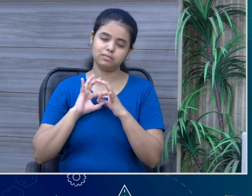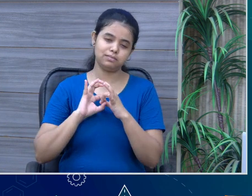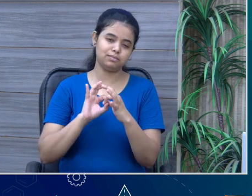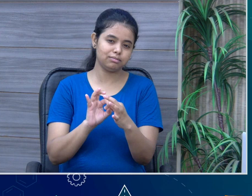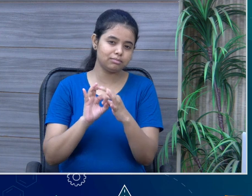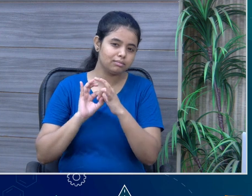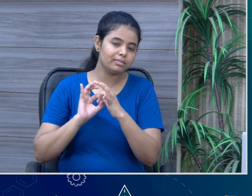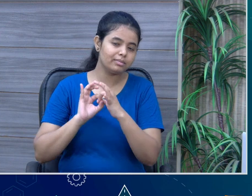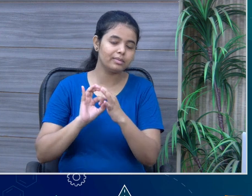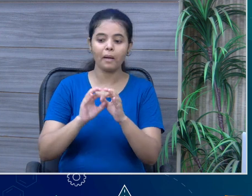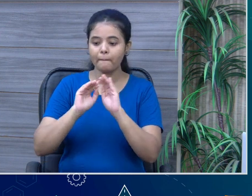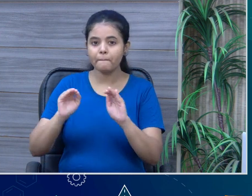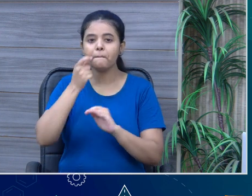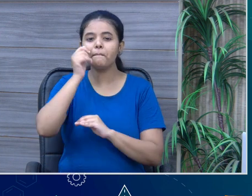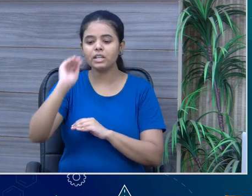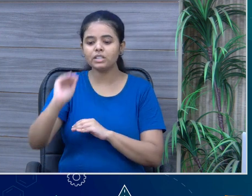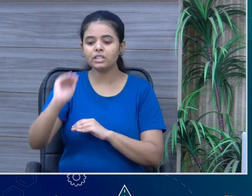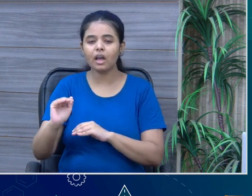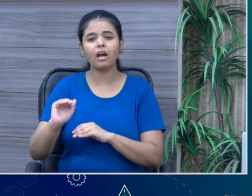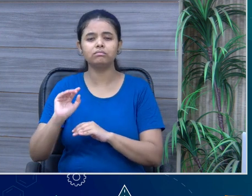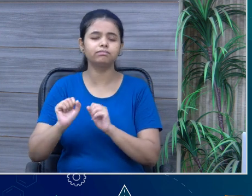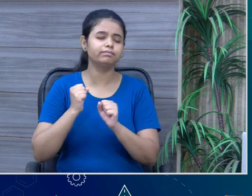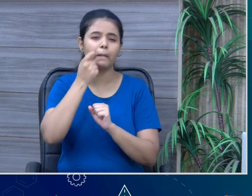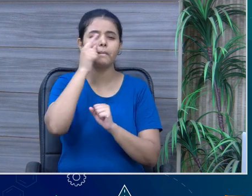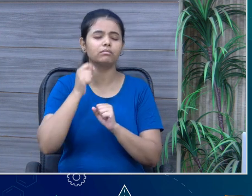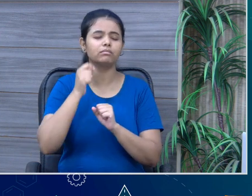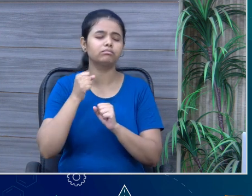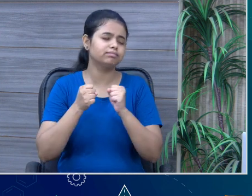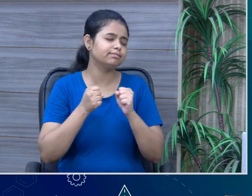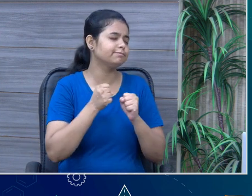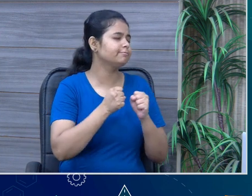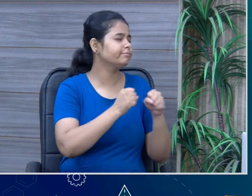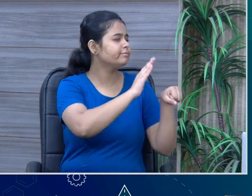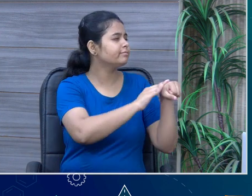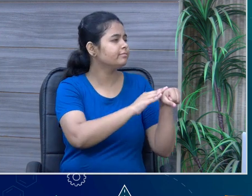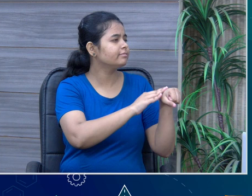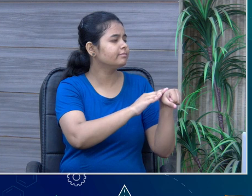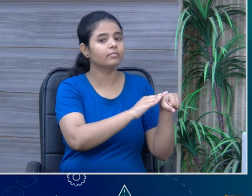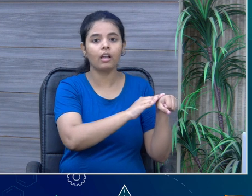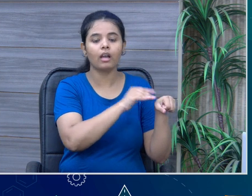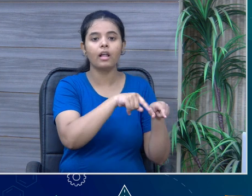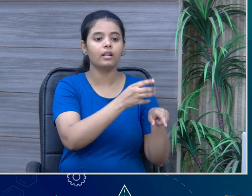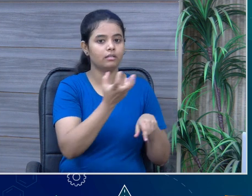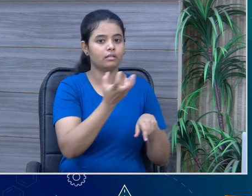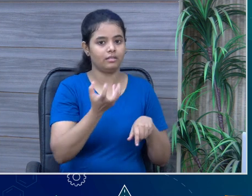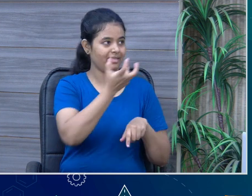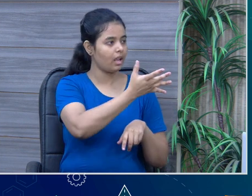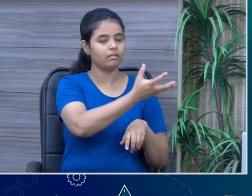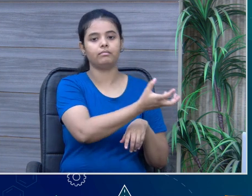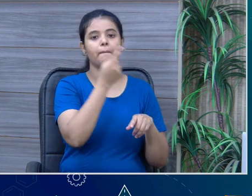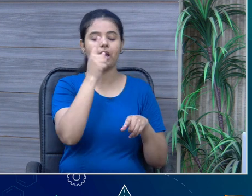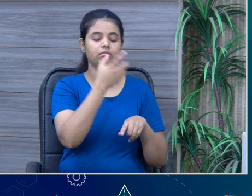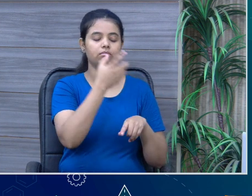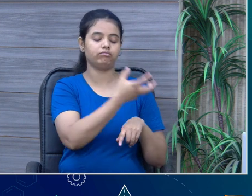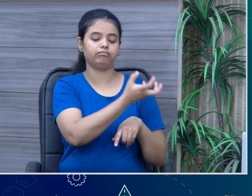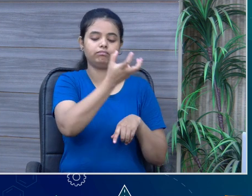where the child goes to a mother and then the mother makes him listen to the song from the shell. So, there is